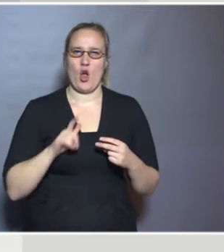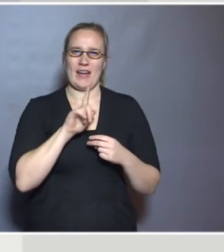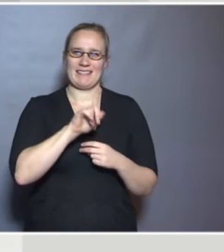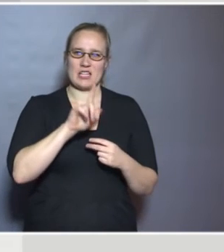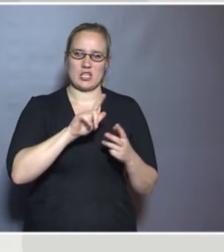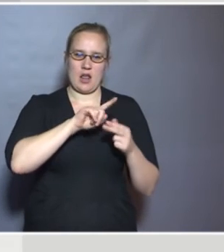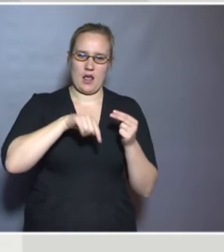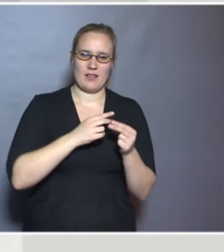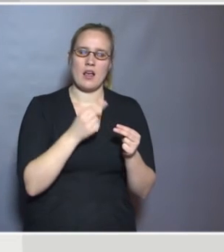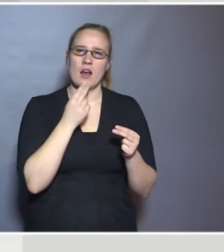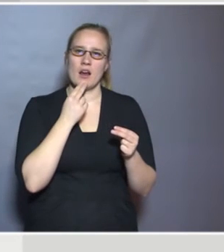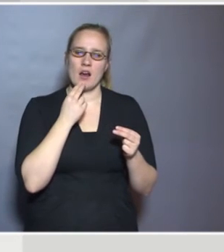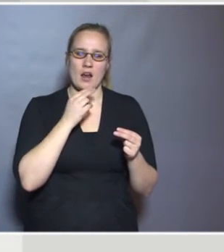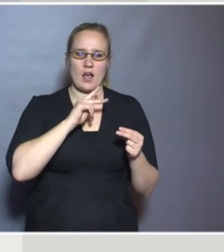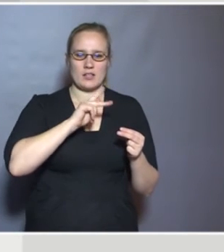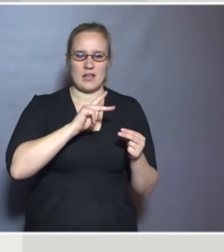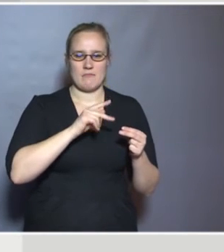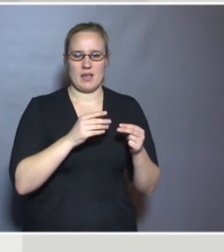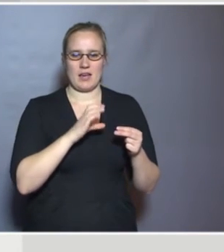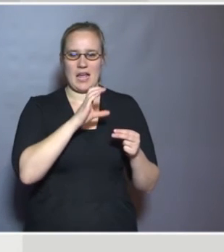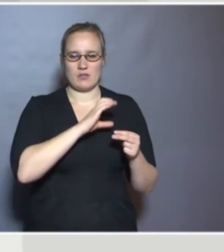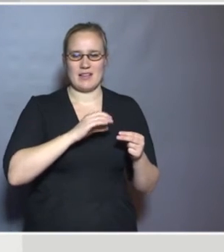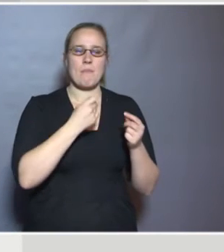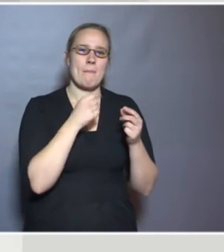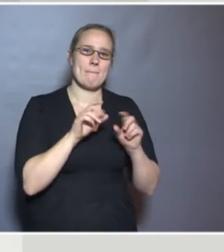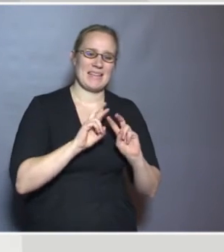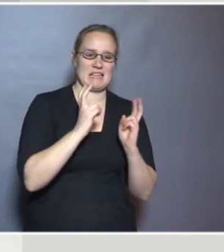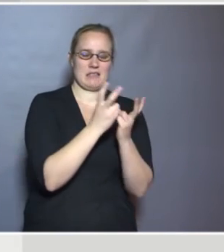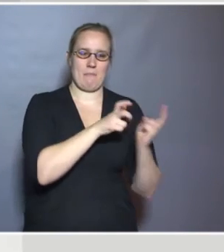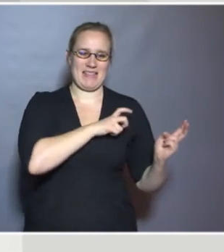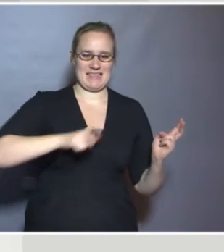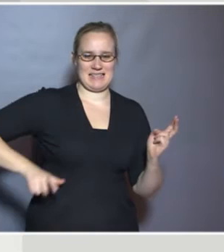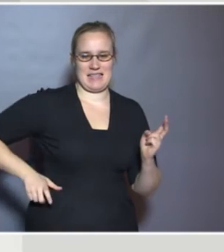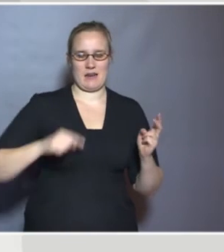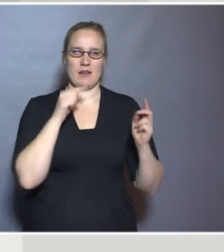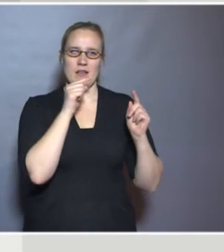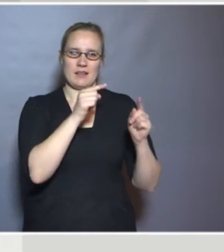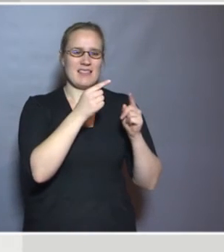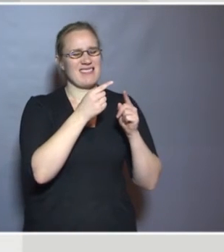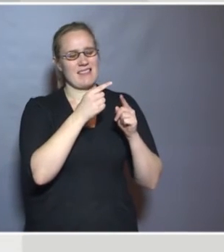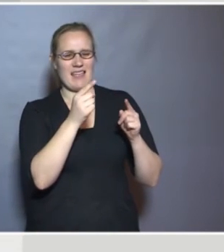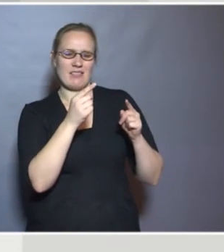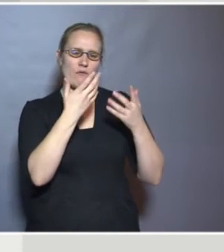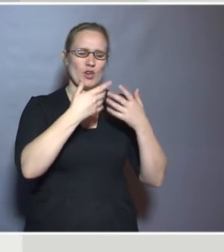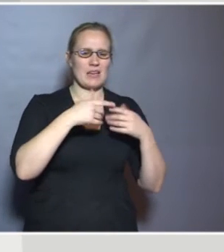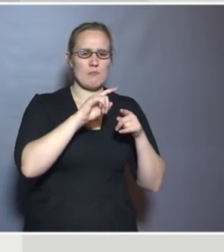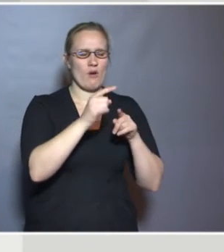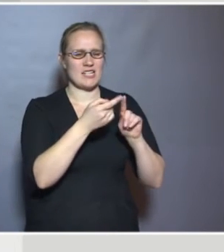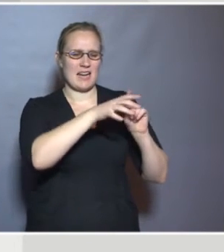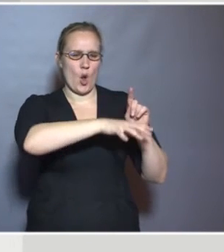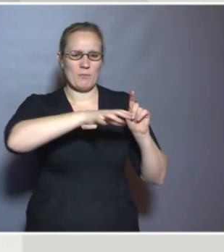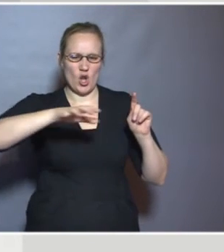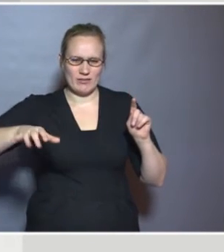they have what's called a Council of Ministers. And the Council of Ministers operates in different areas,